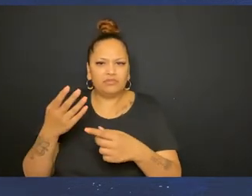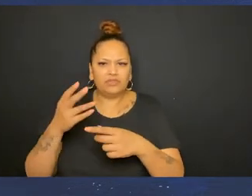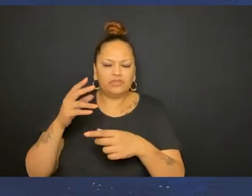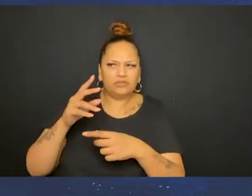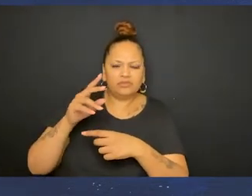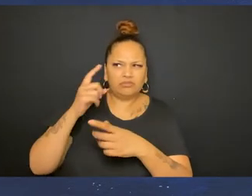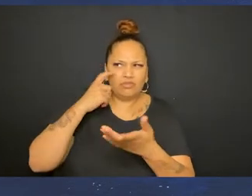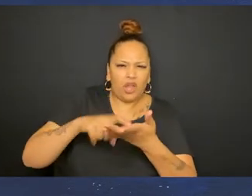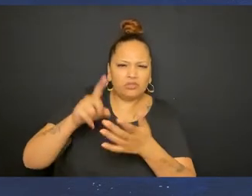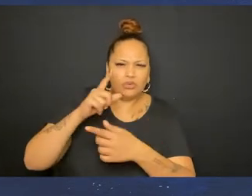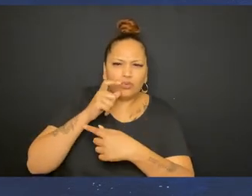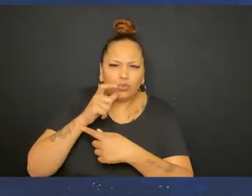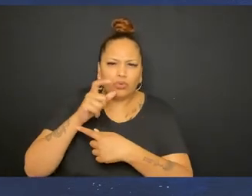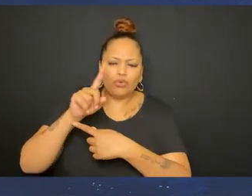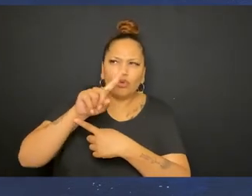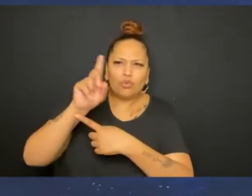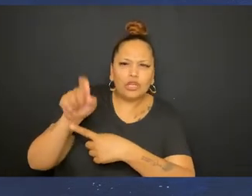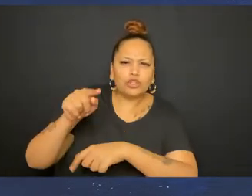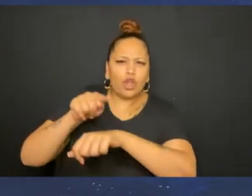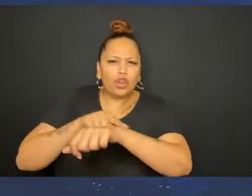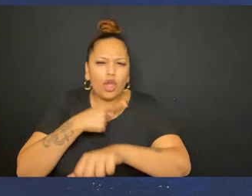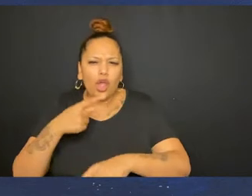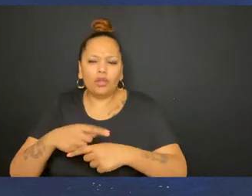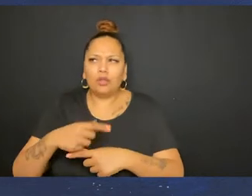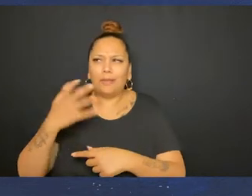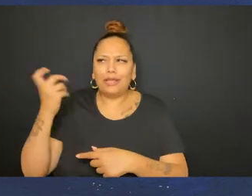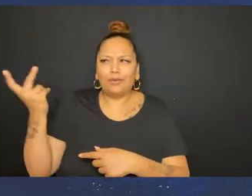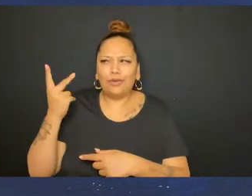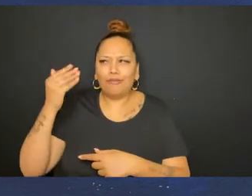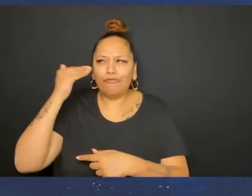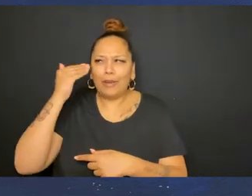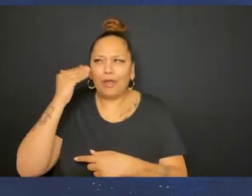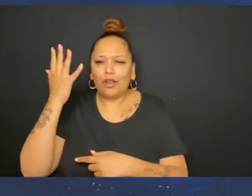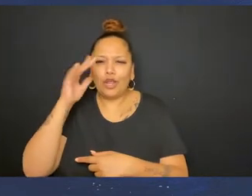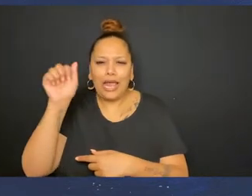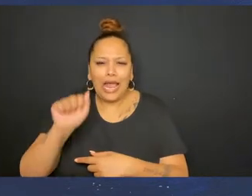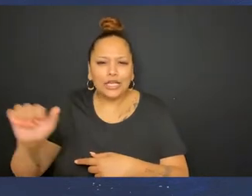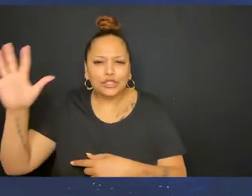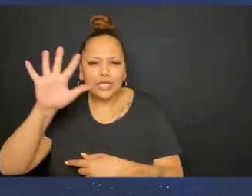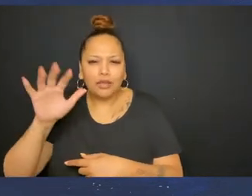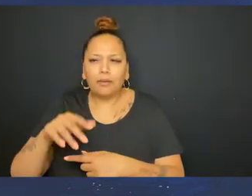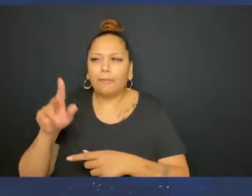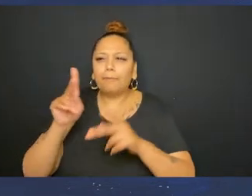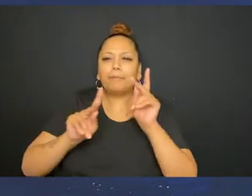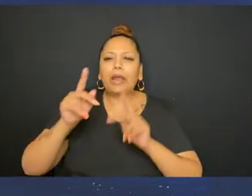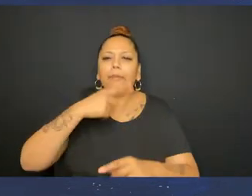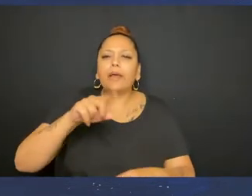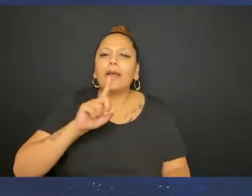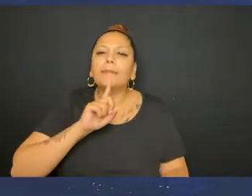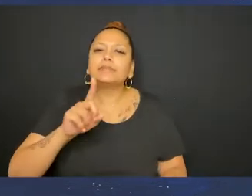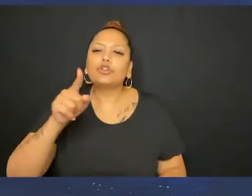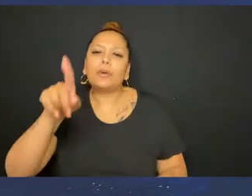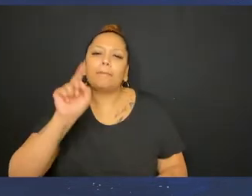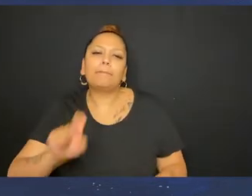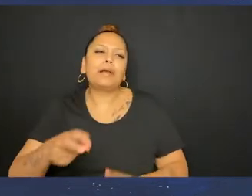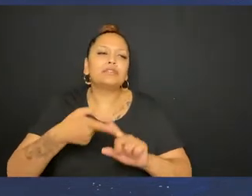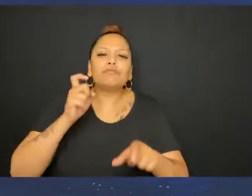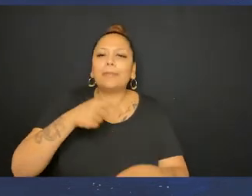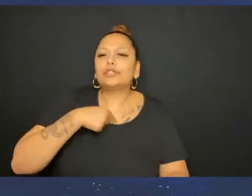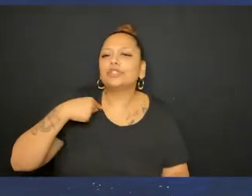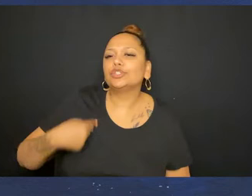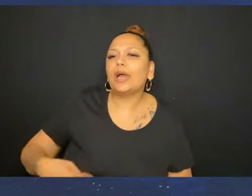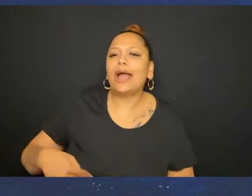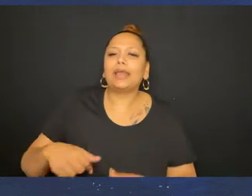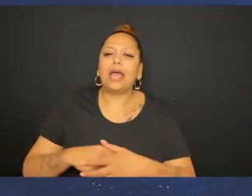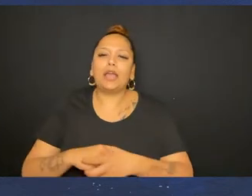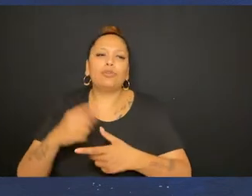on the trip with, like, very much noticed Who was being questioned longer We both look visibly Asian People just, like, assume that,